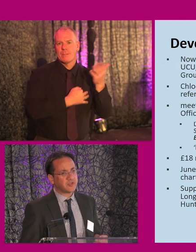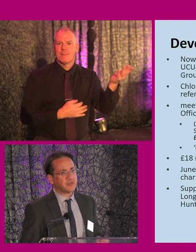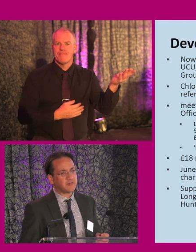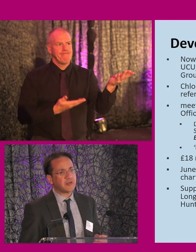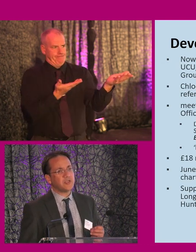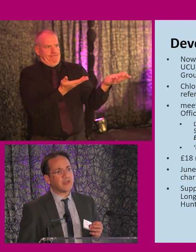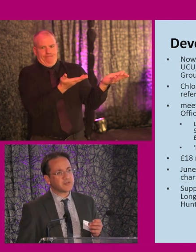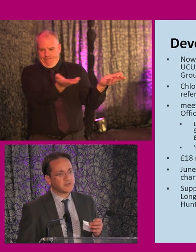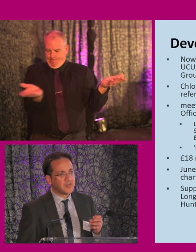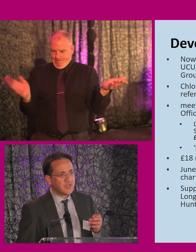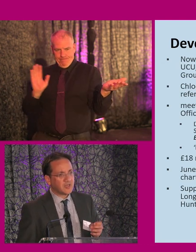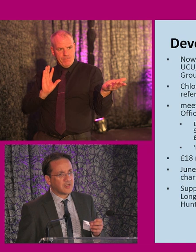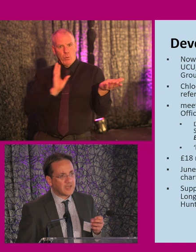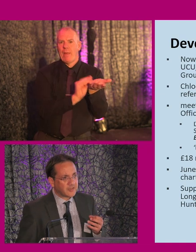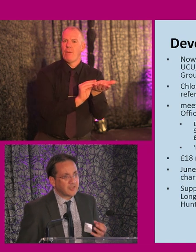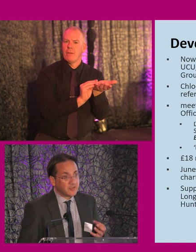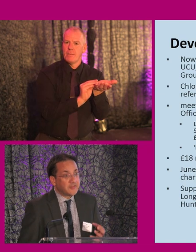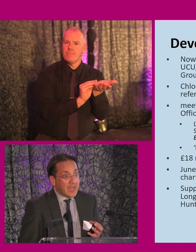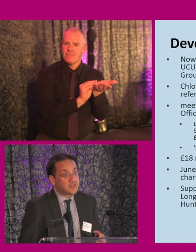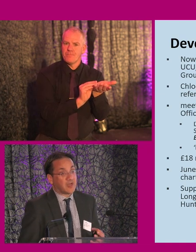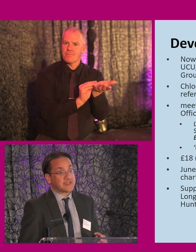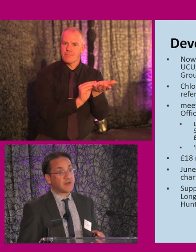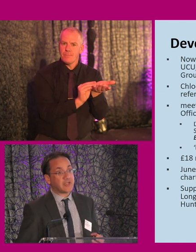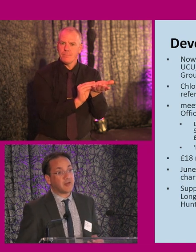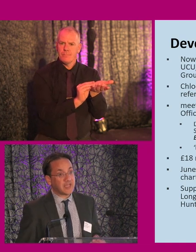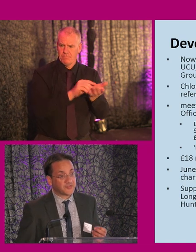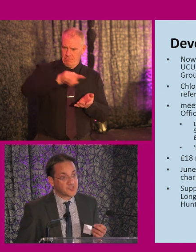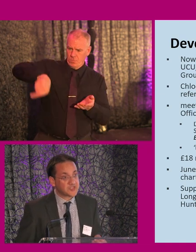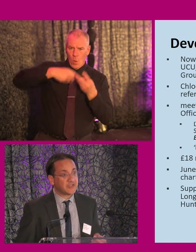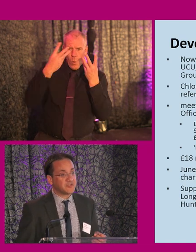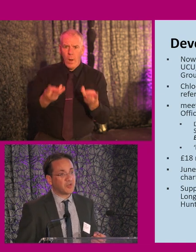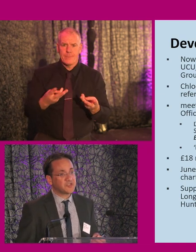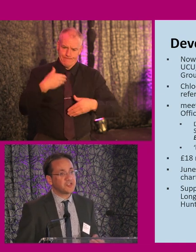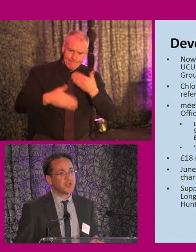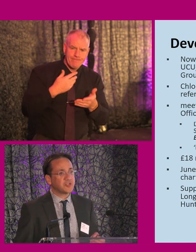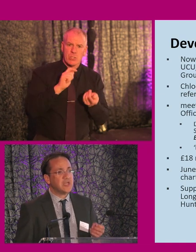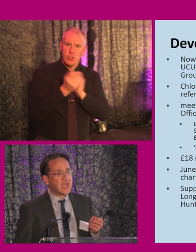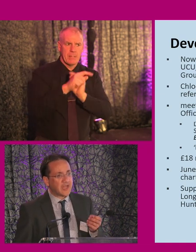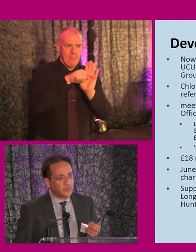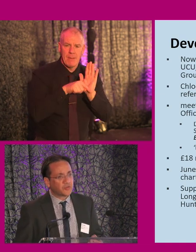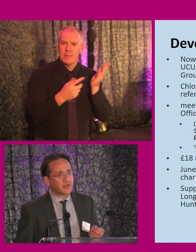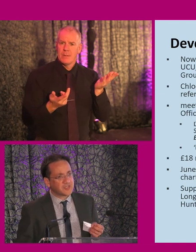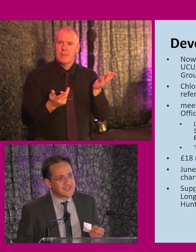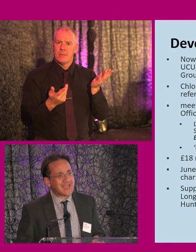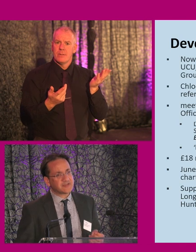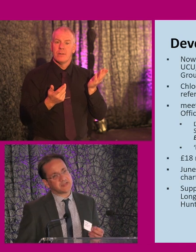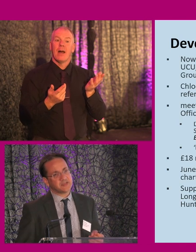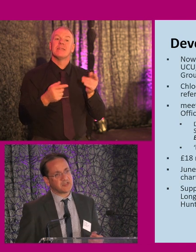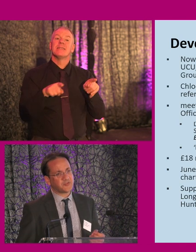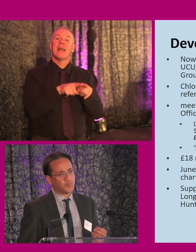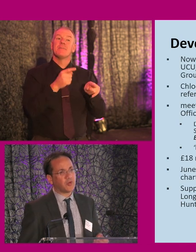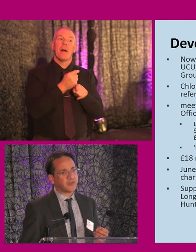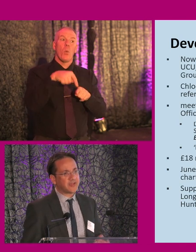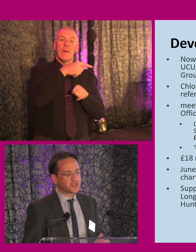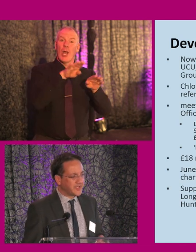government around the amount of the appetite out there, I guess, for substantive policy change and also consensus in